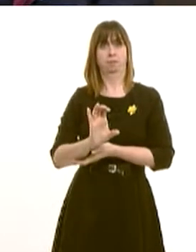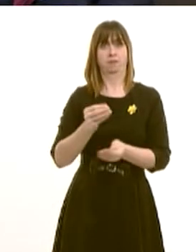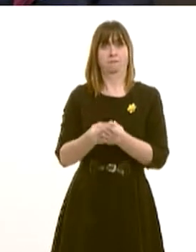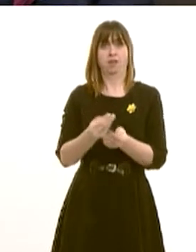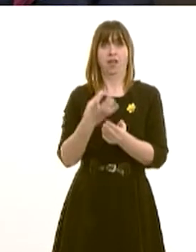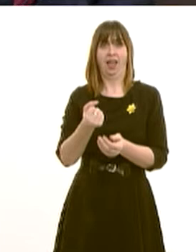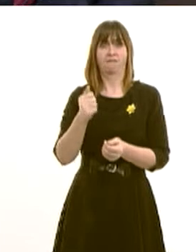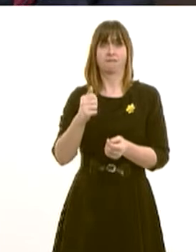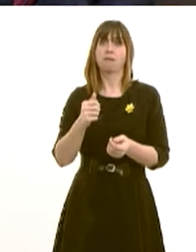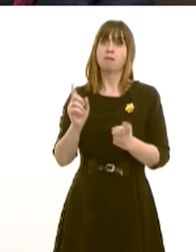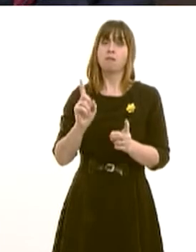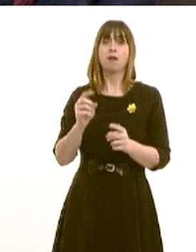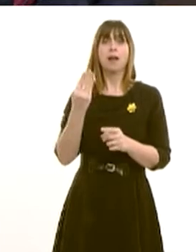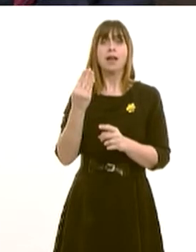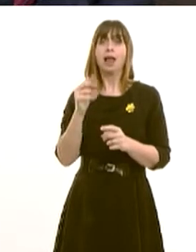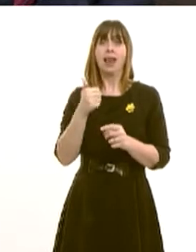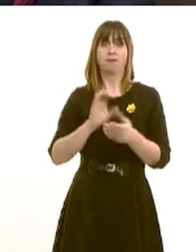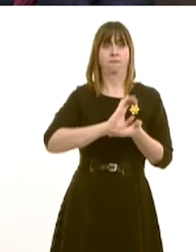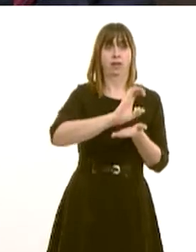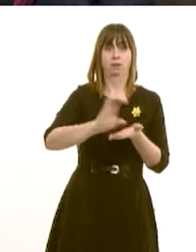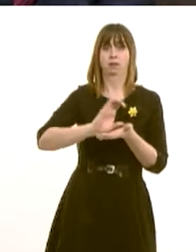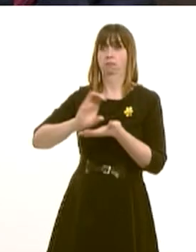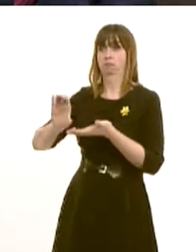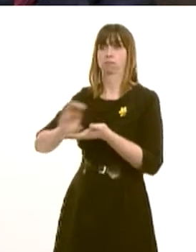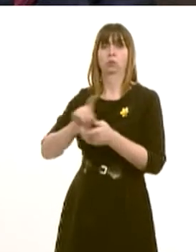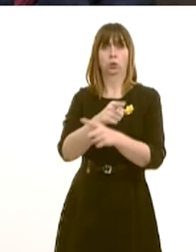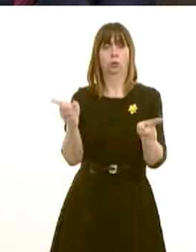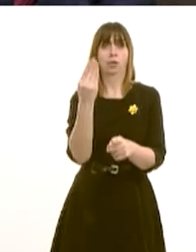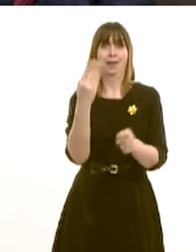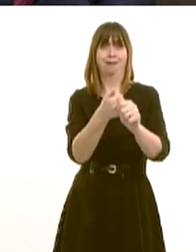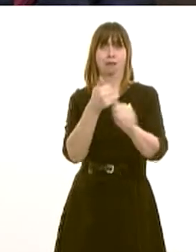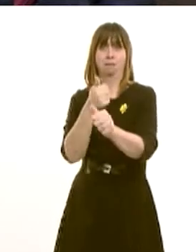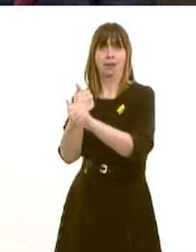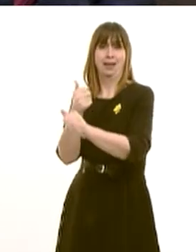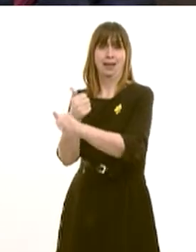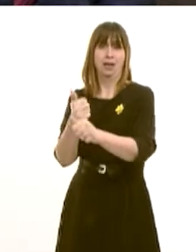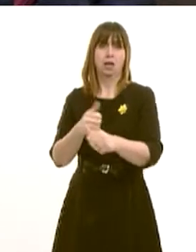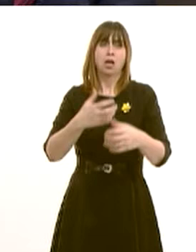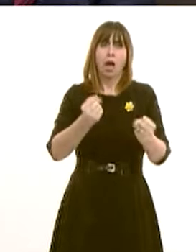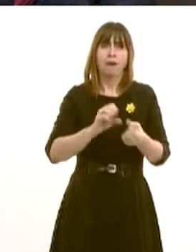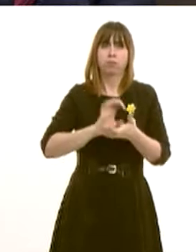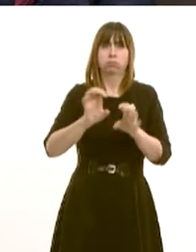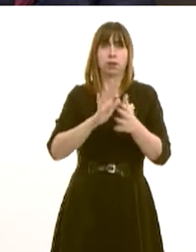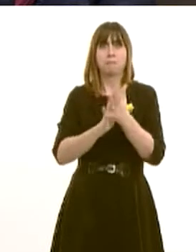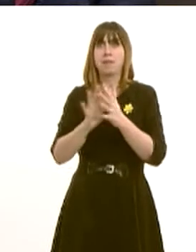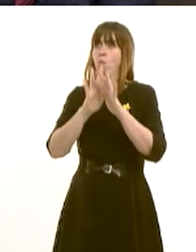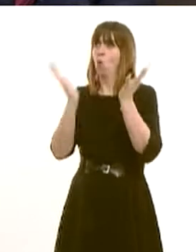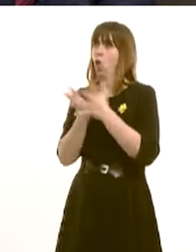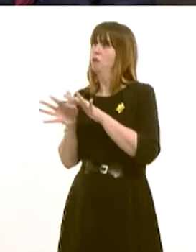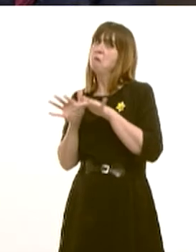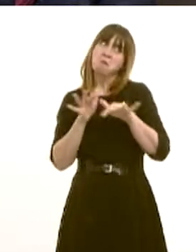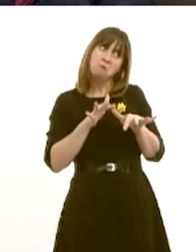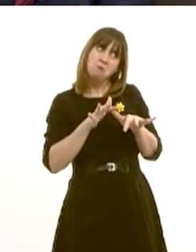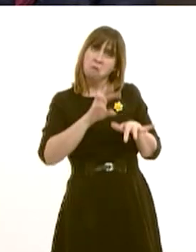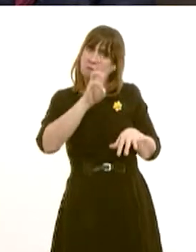11 investments into nine companies. It has attracted considerable levels of co-investment and significantly raised the global profile of the sector in Wales